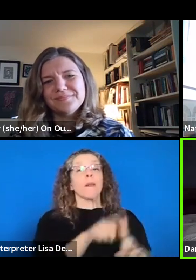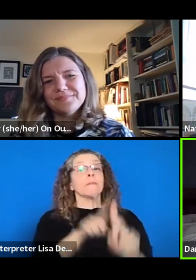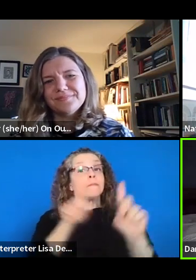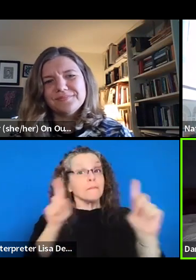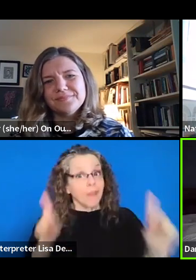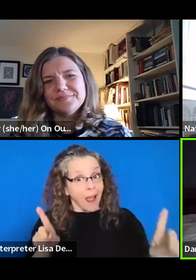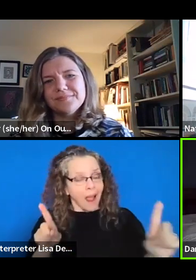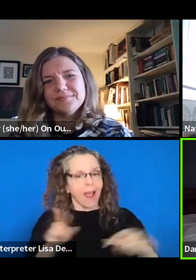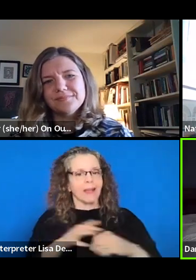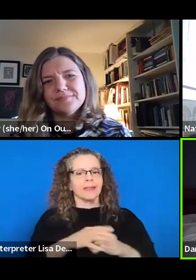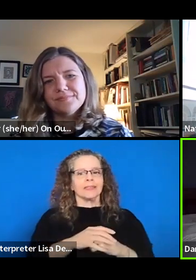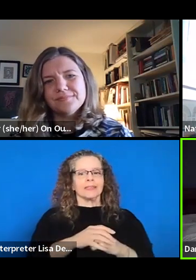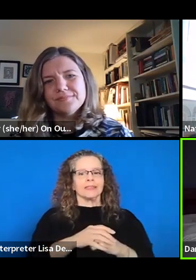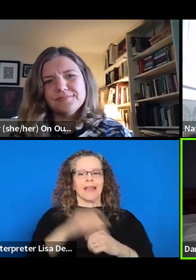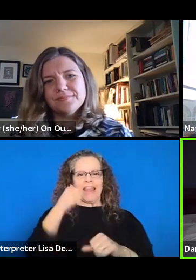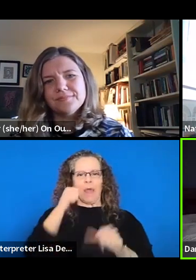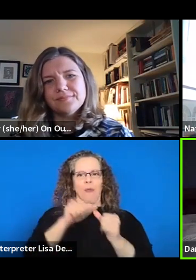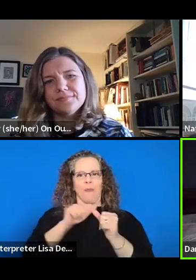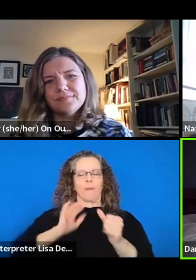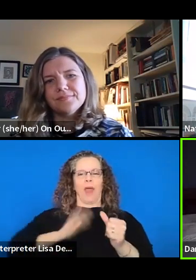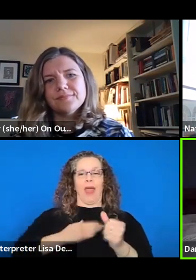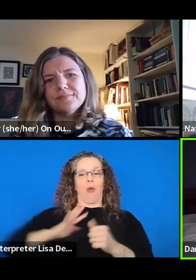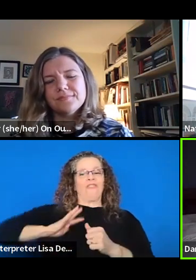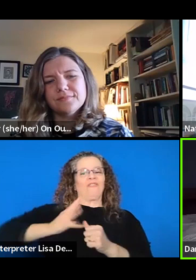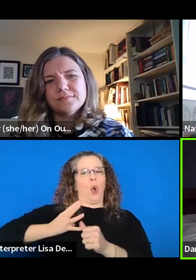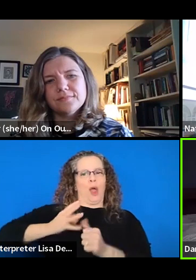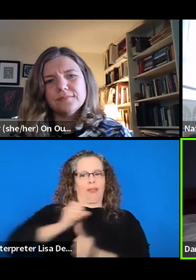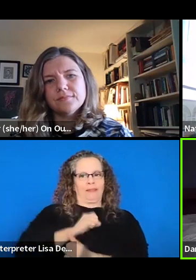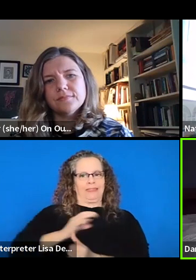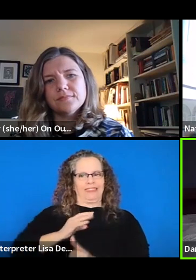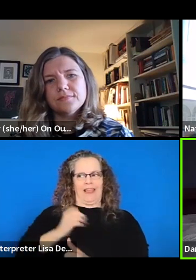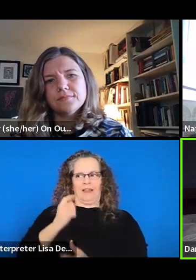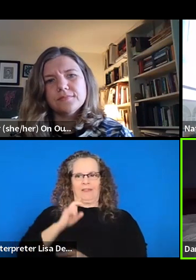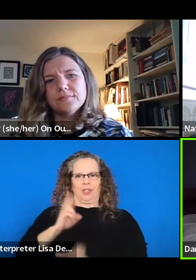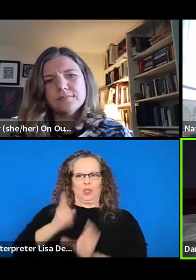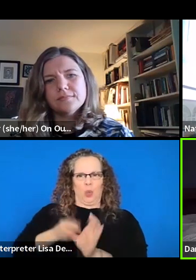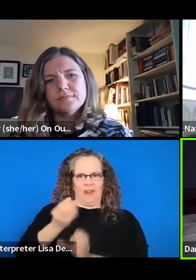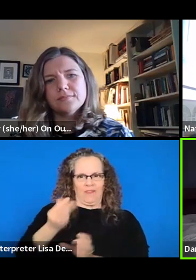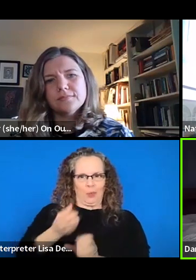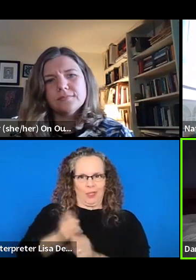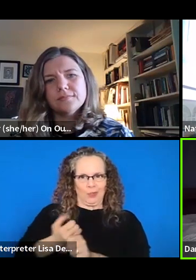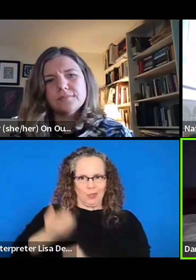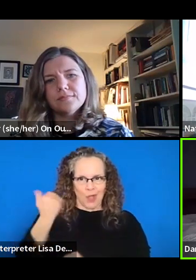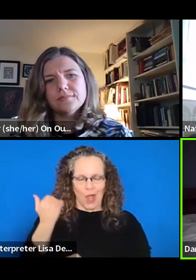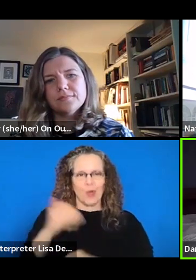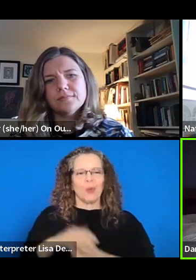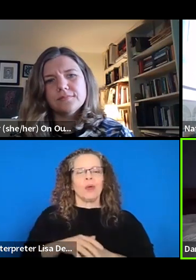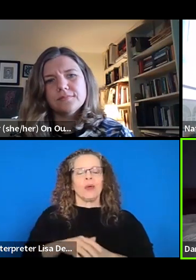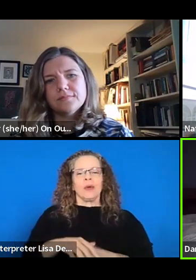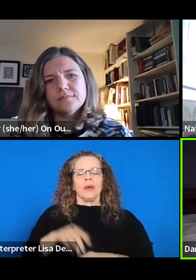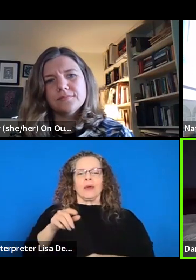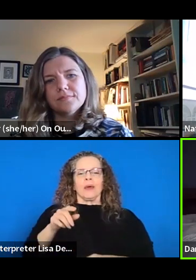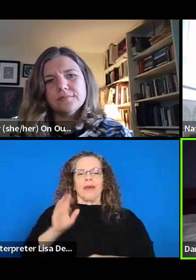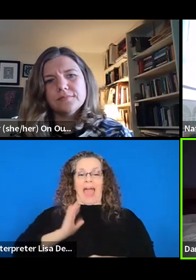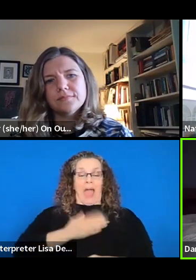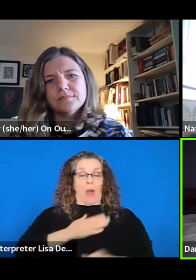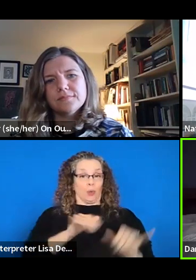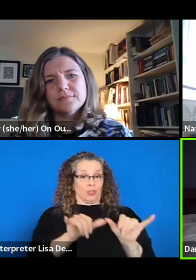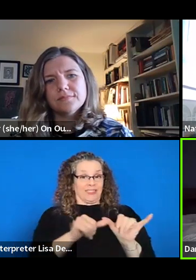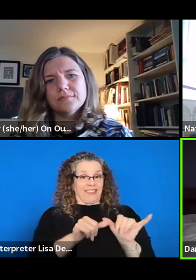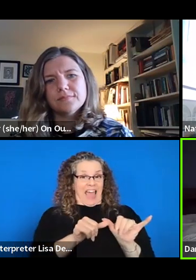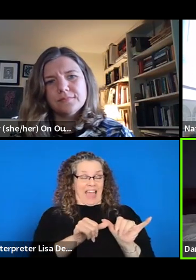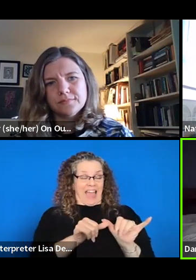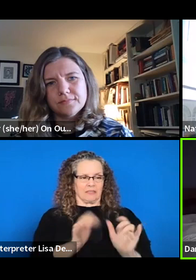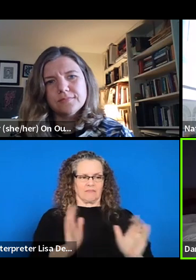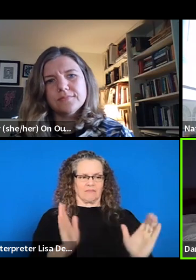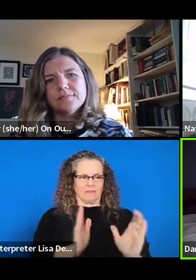Kat Ramirez, our fourth worker owner who came in a few years ago, what they brought in was like at the size that we're at now and likely for